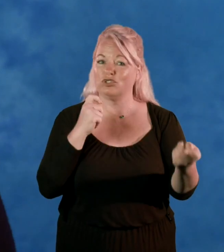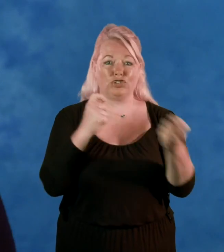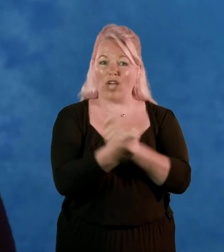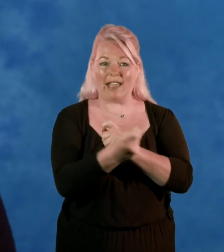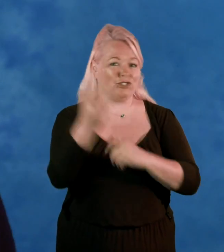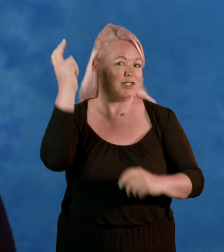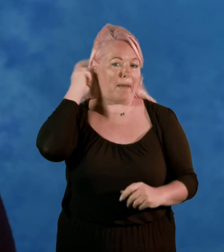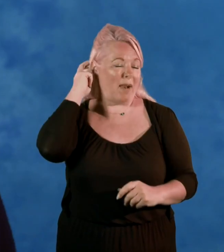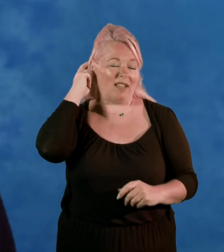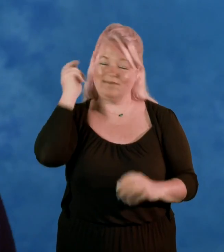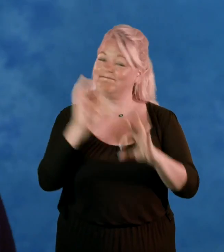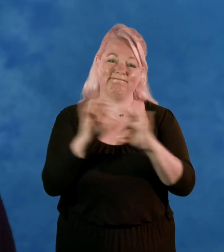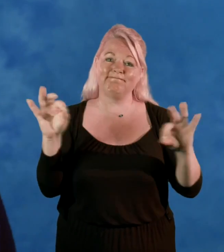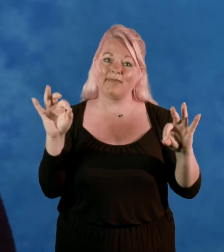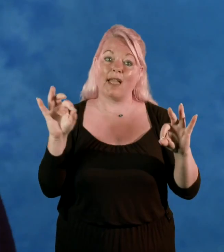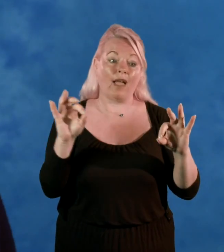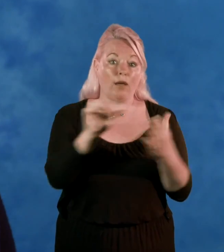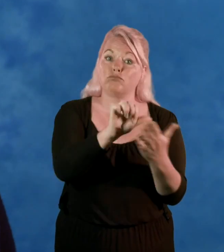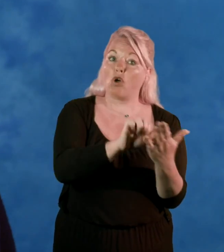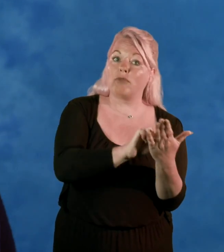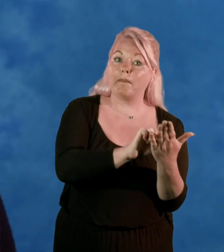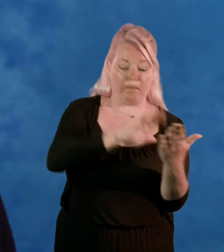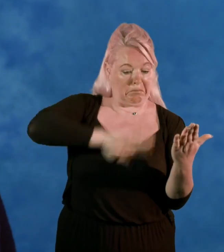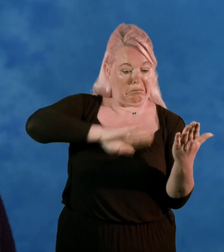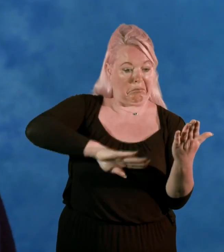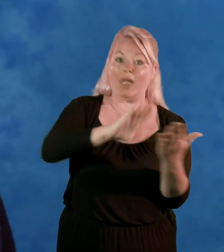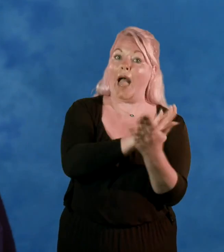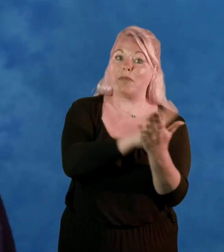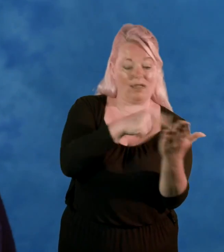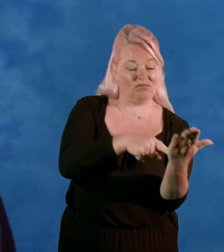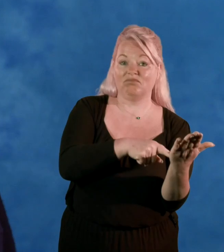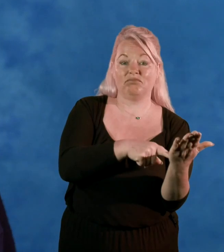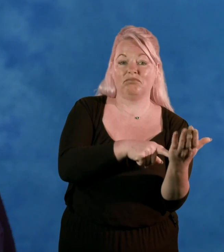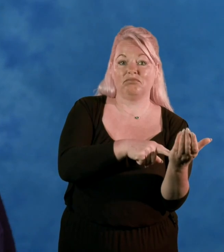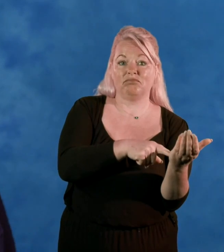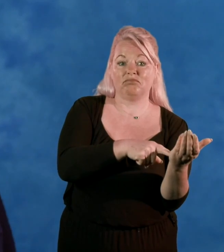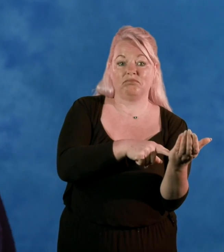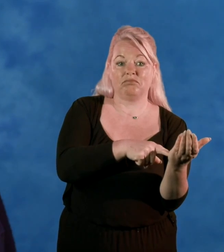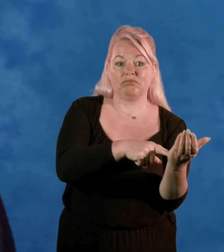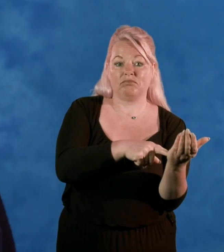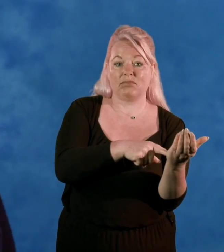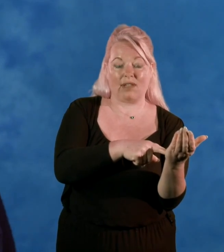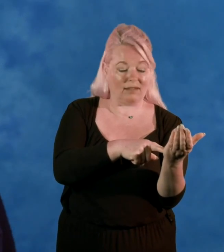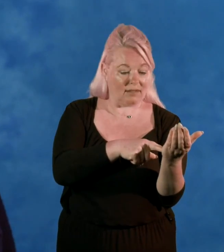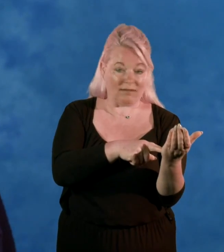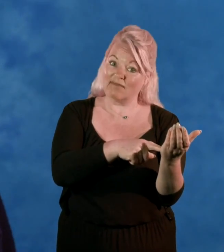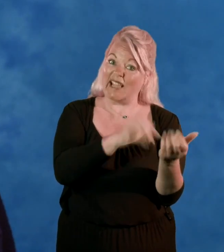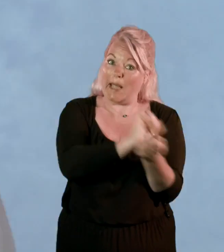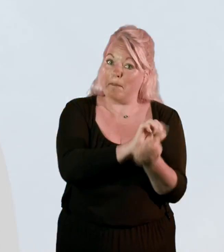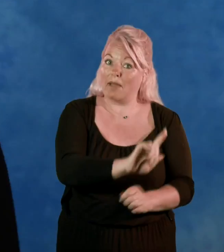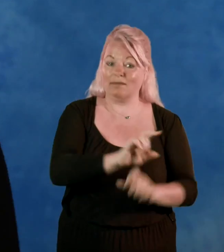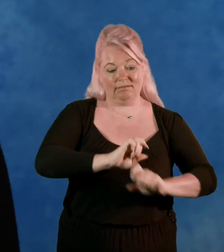implant I just find a program that I'm happy with and just I you know settle on that one.